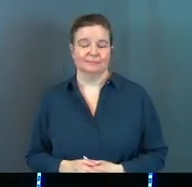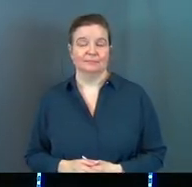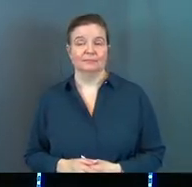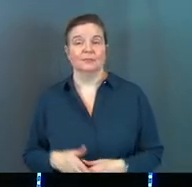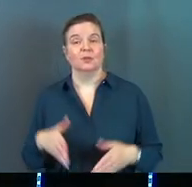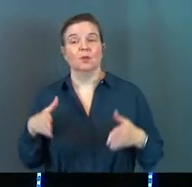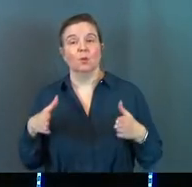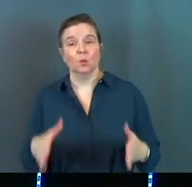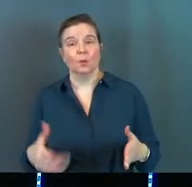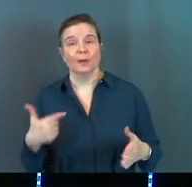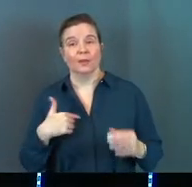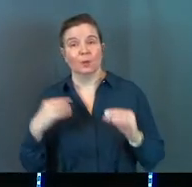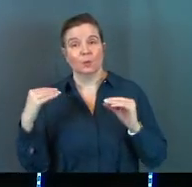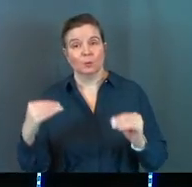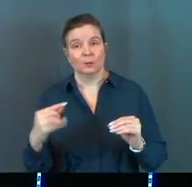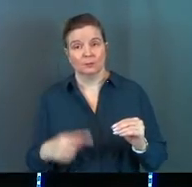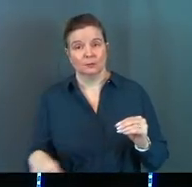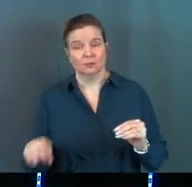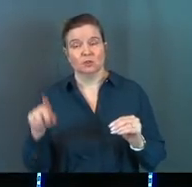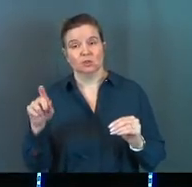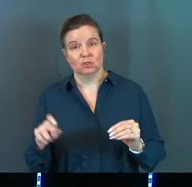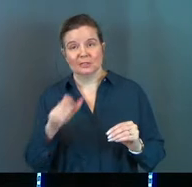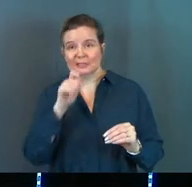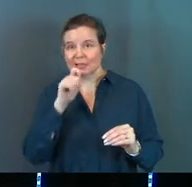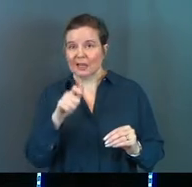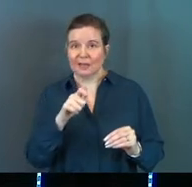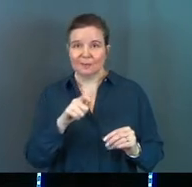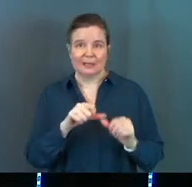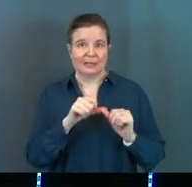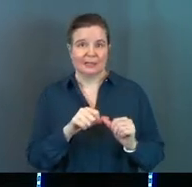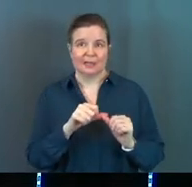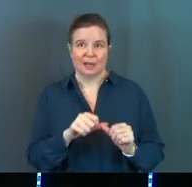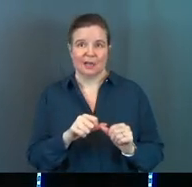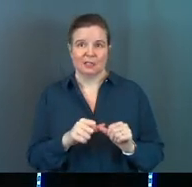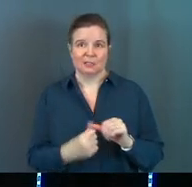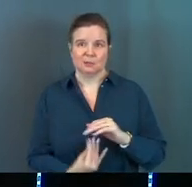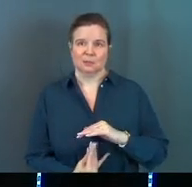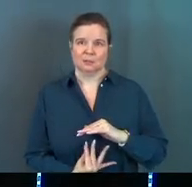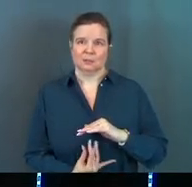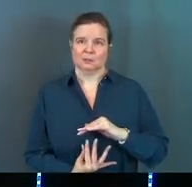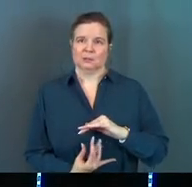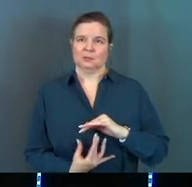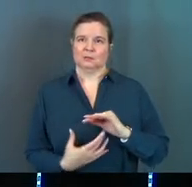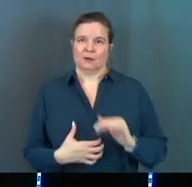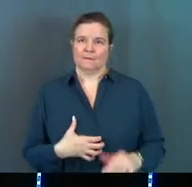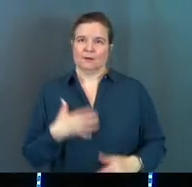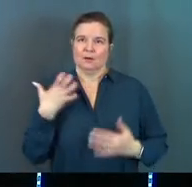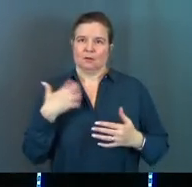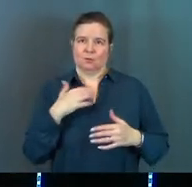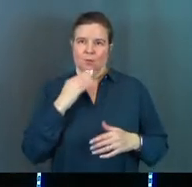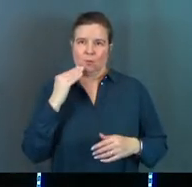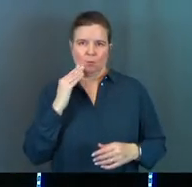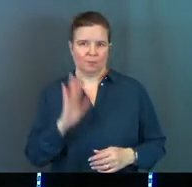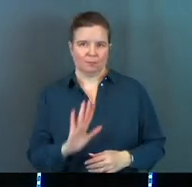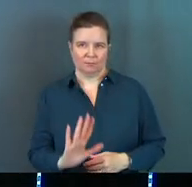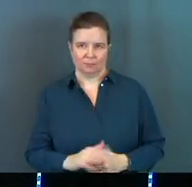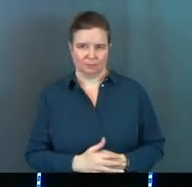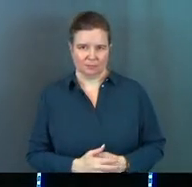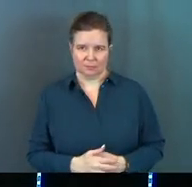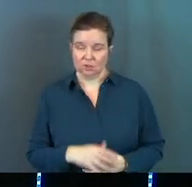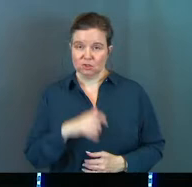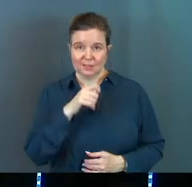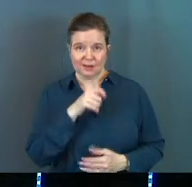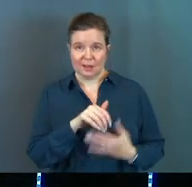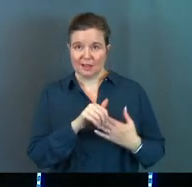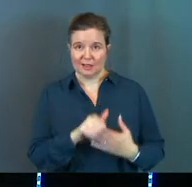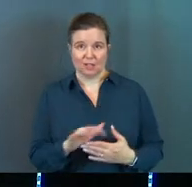The way that we do it should not be a constant stir of anger in the home. It should